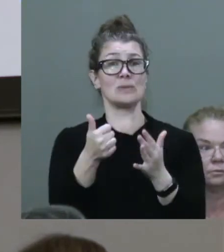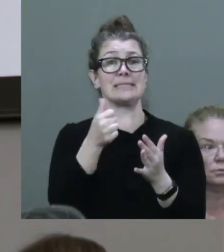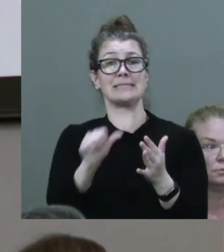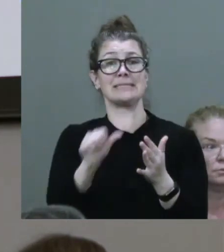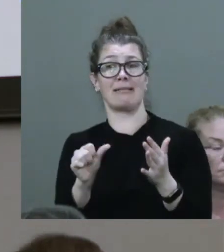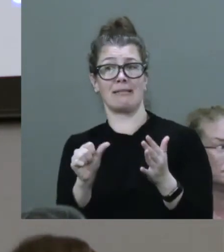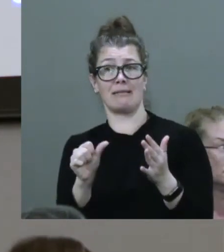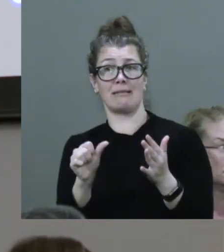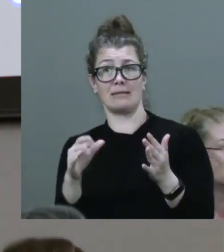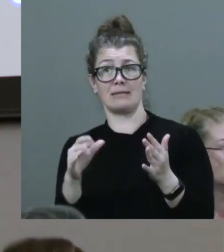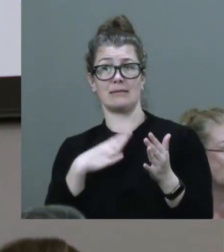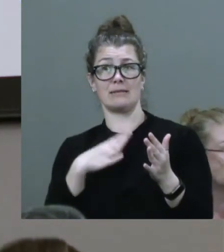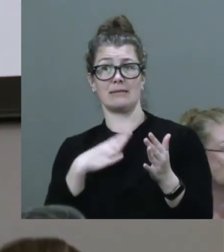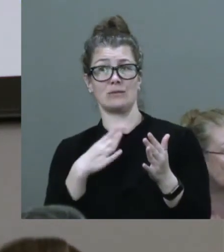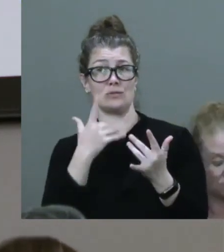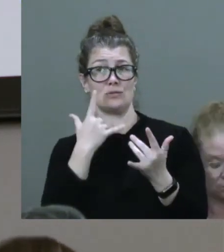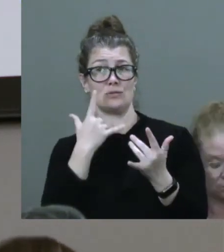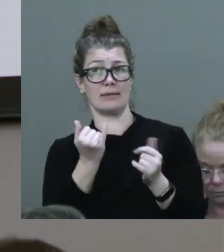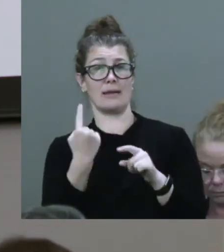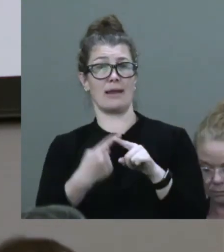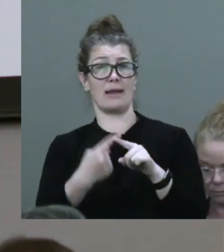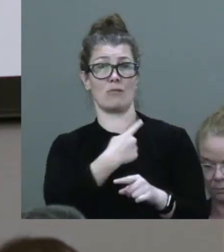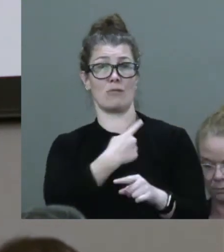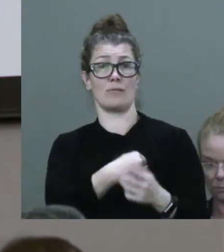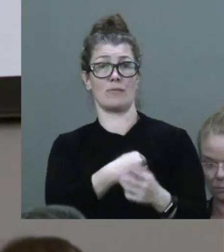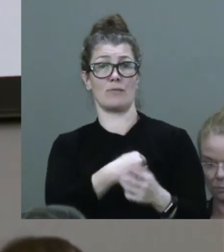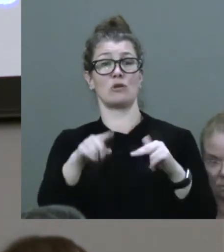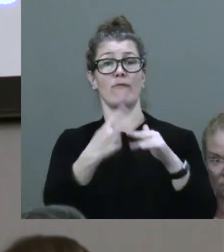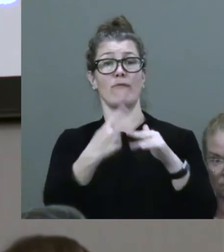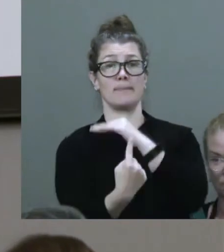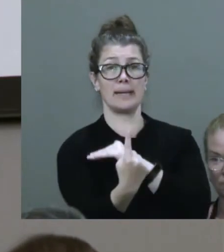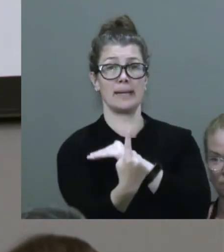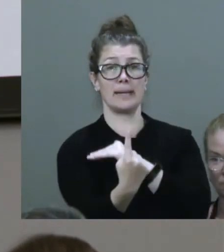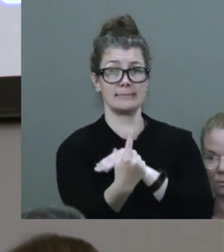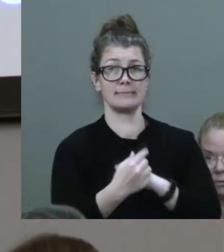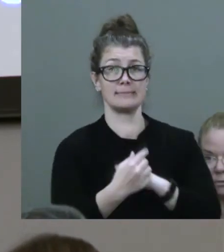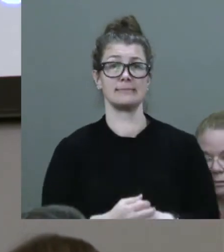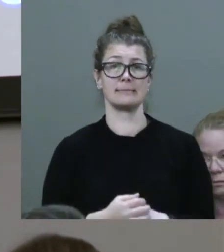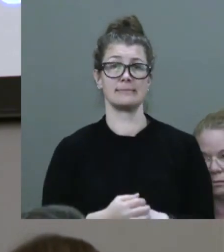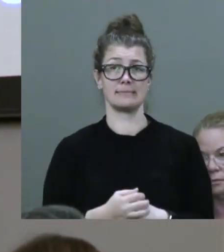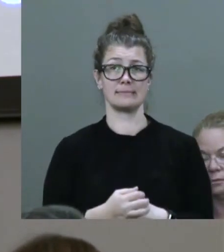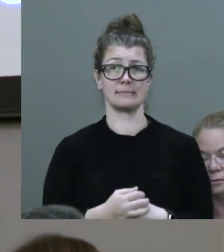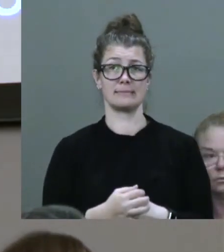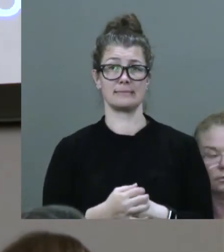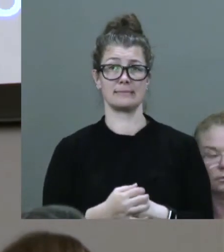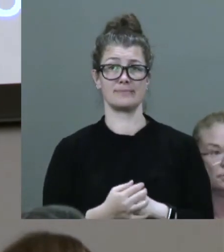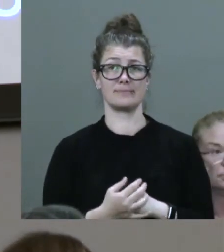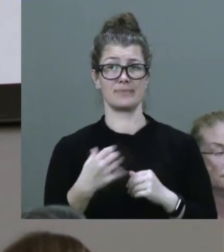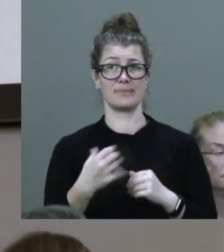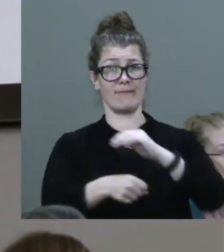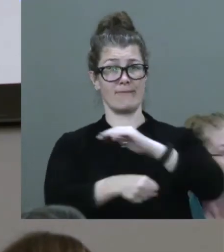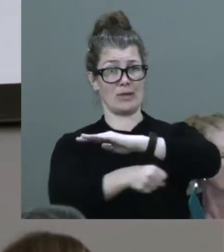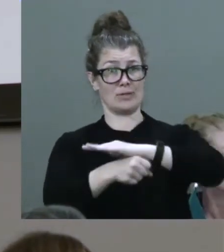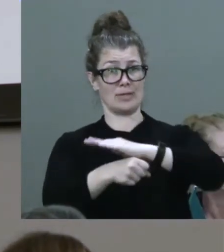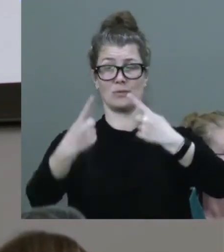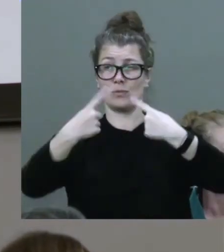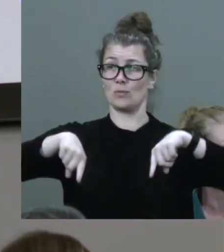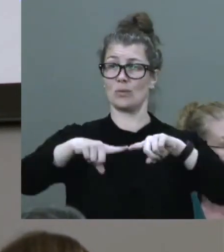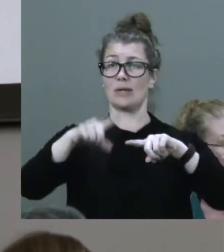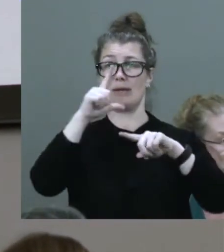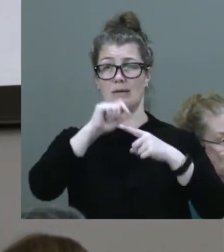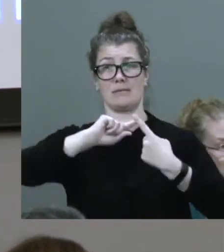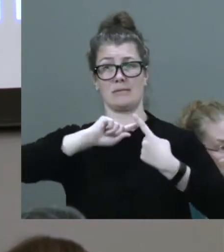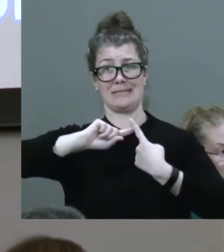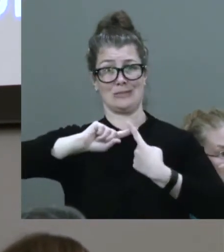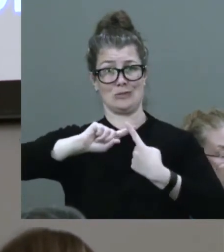that promise of independence, that foundation, which we together continue